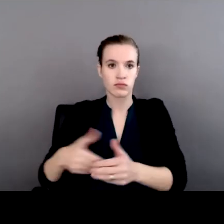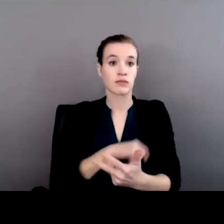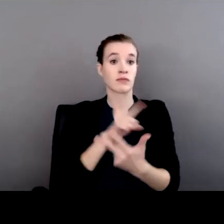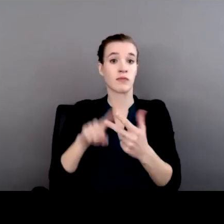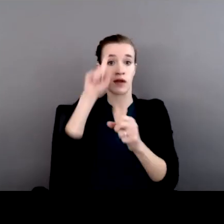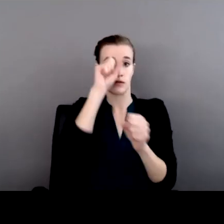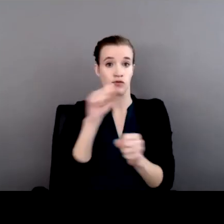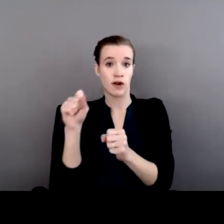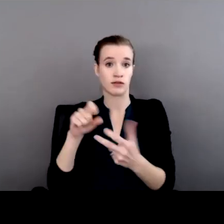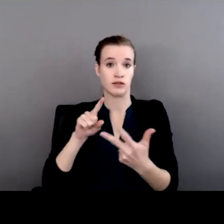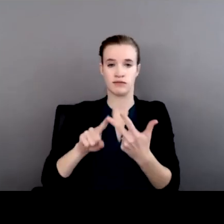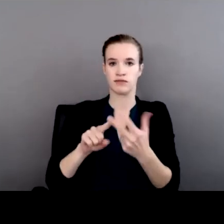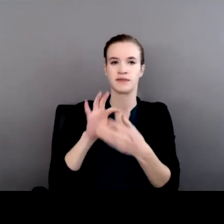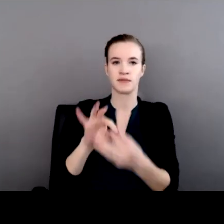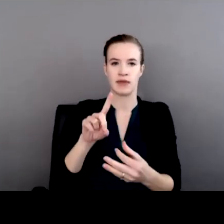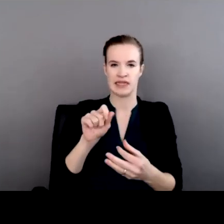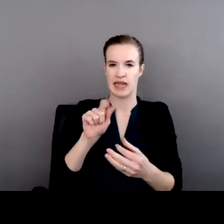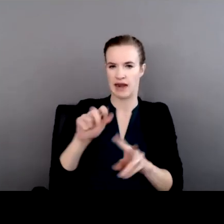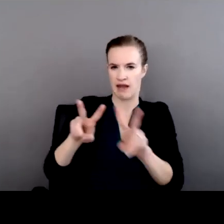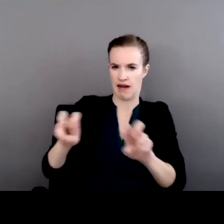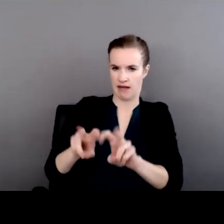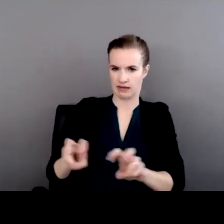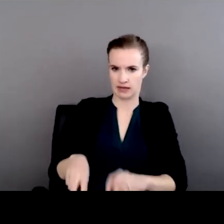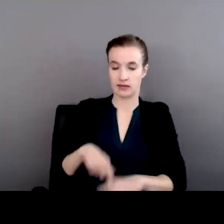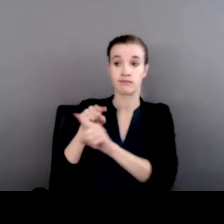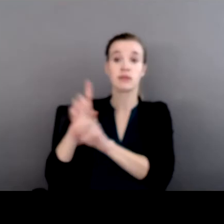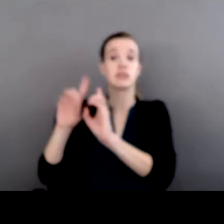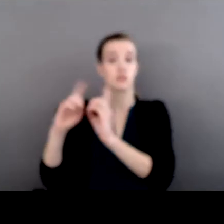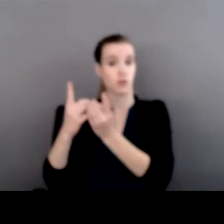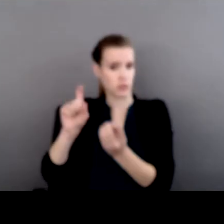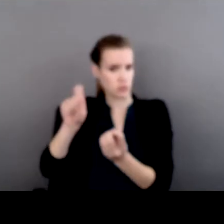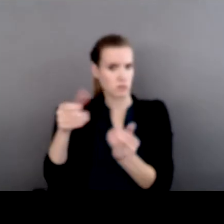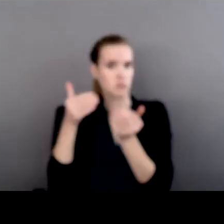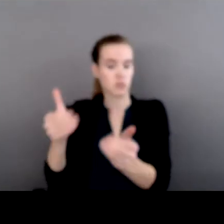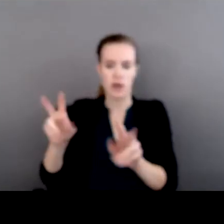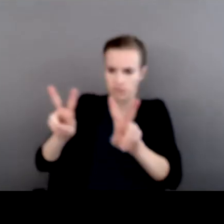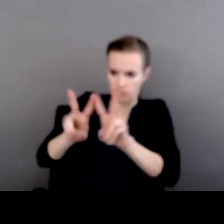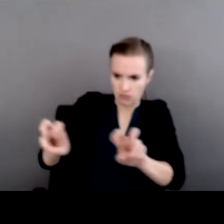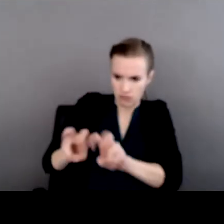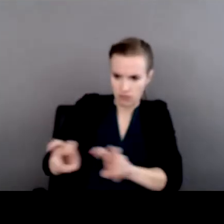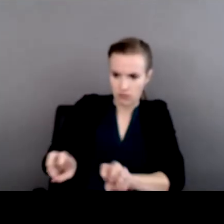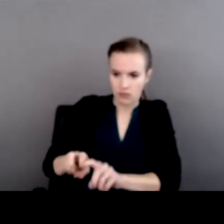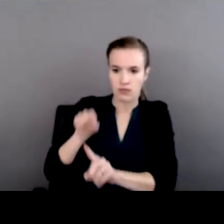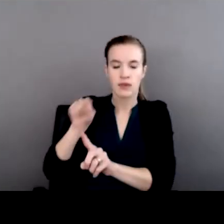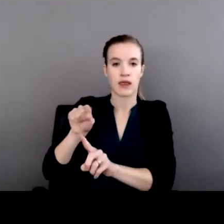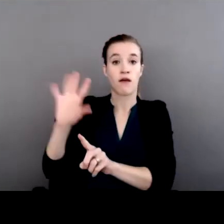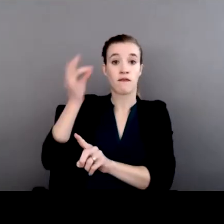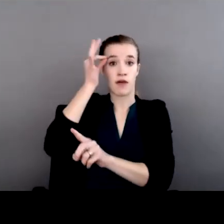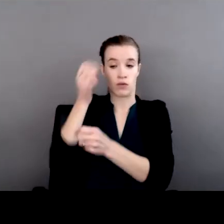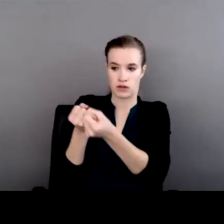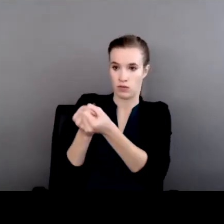analysis. The department was to perform in-depth analysis of federally supported databases